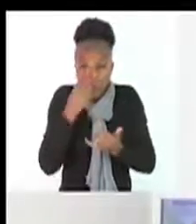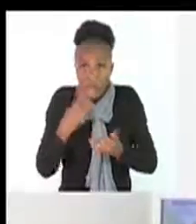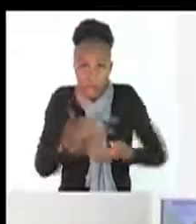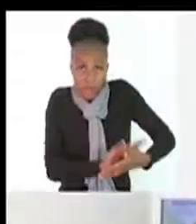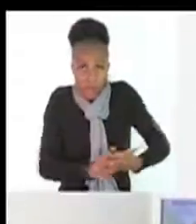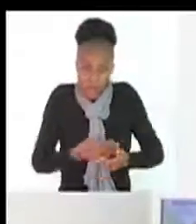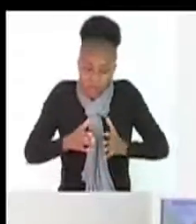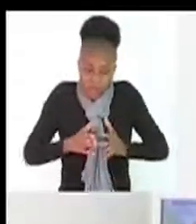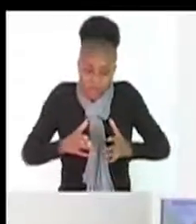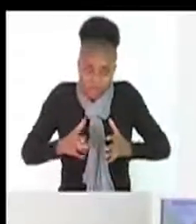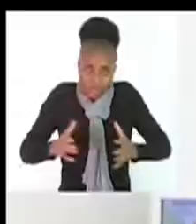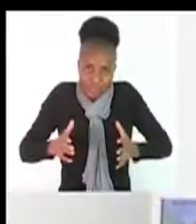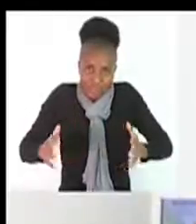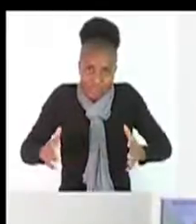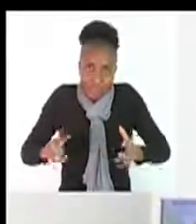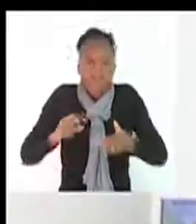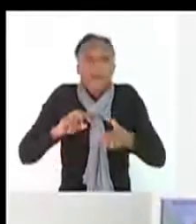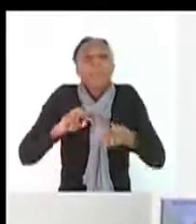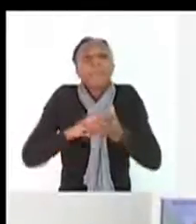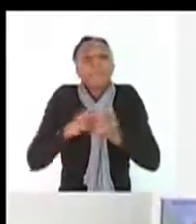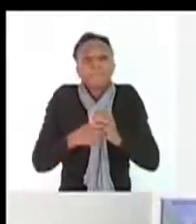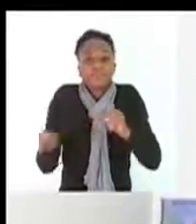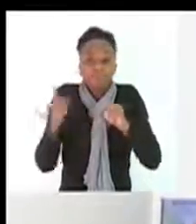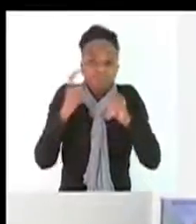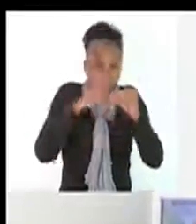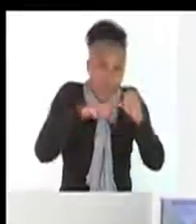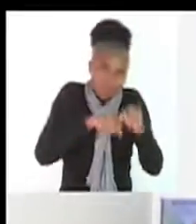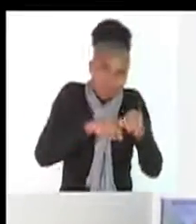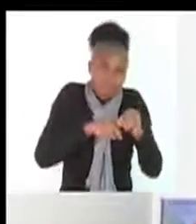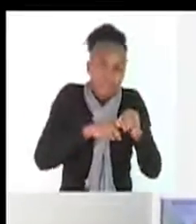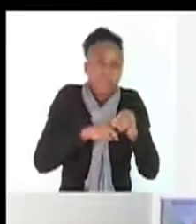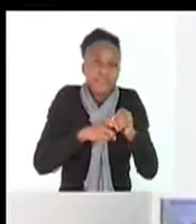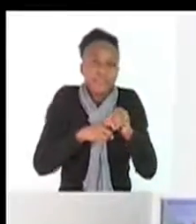that's basically what fertilization means.